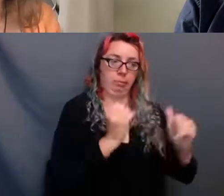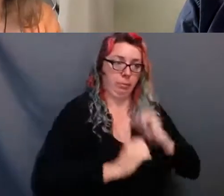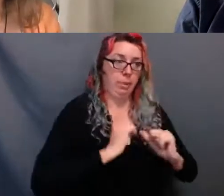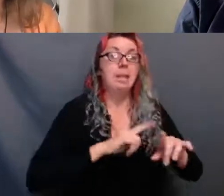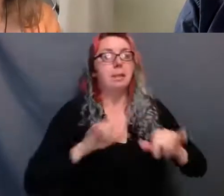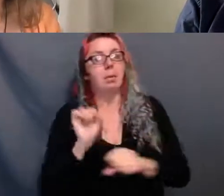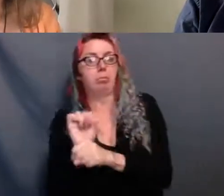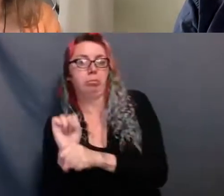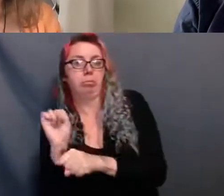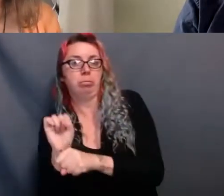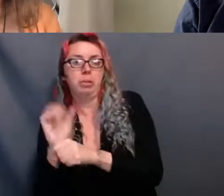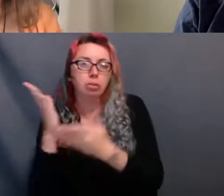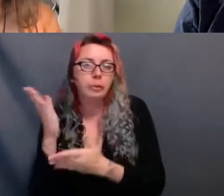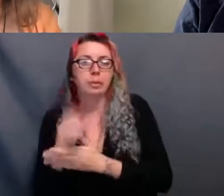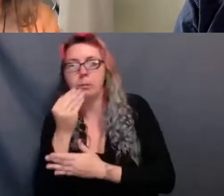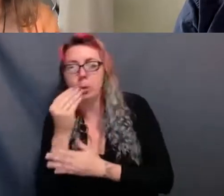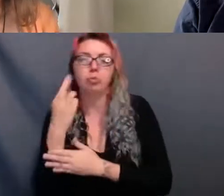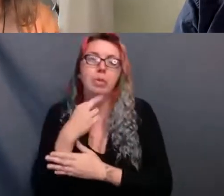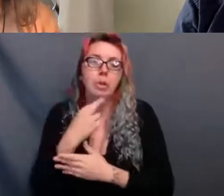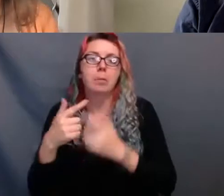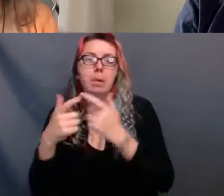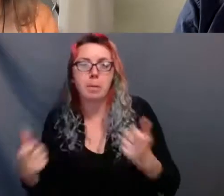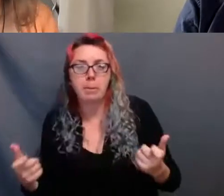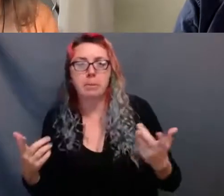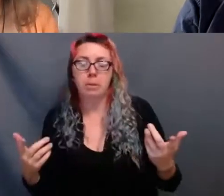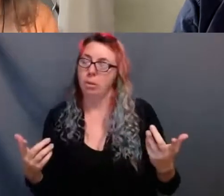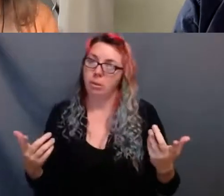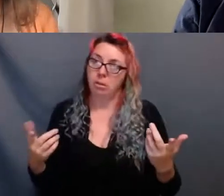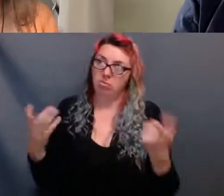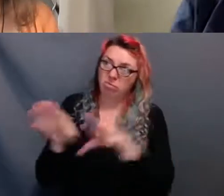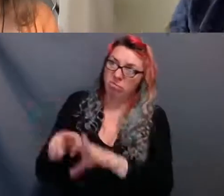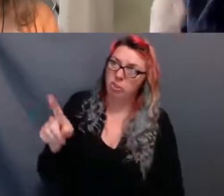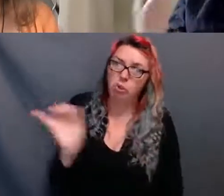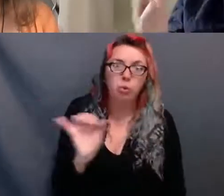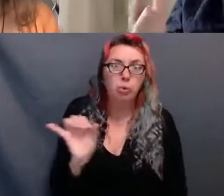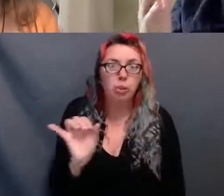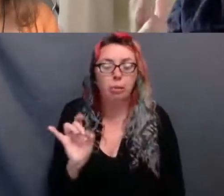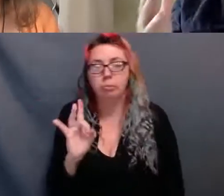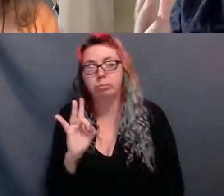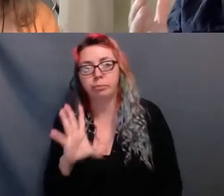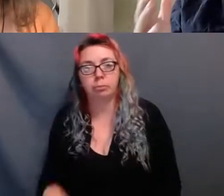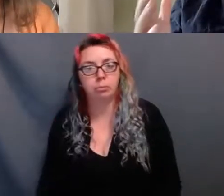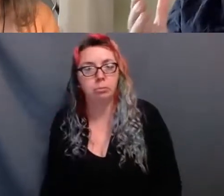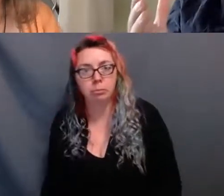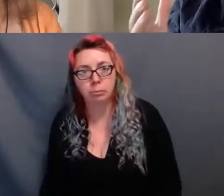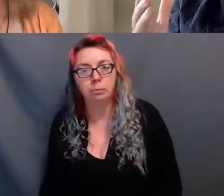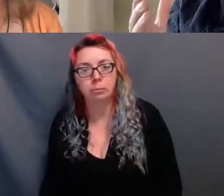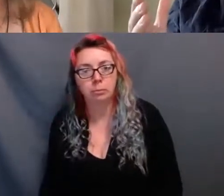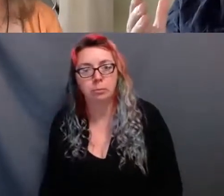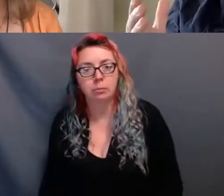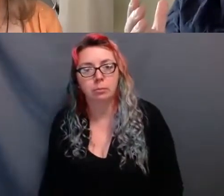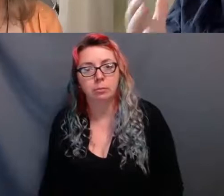is only added to the challenges artists had to endure. I want to raise my hands at this time.